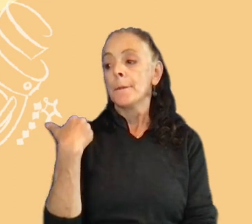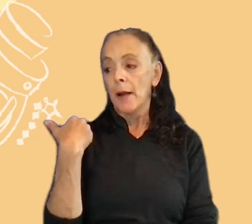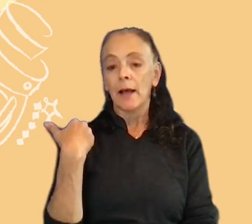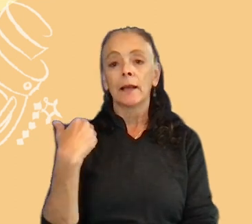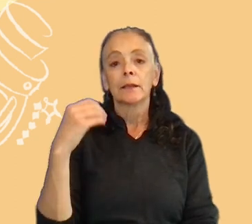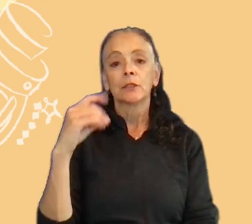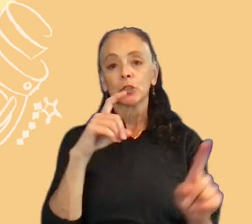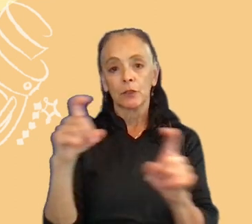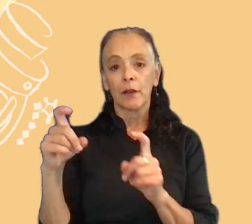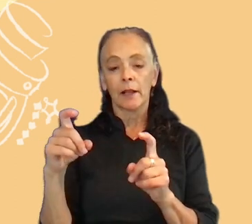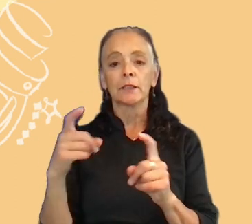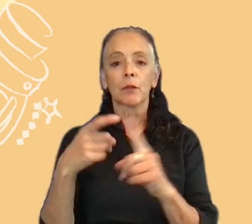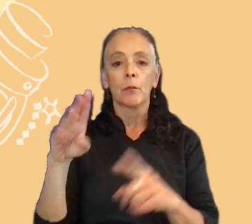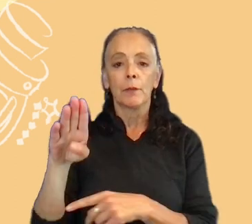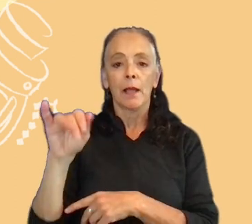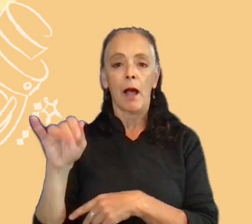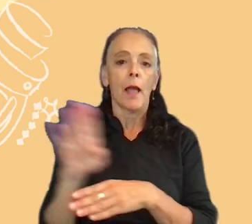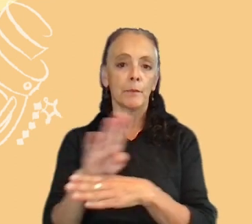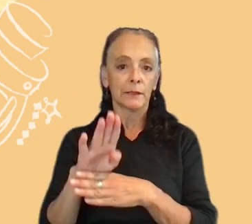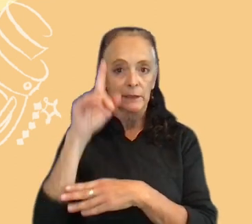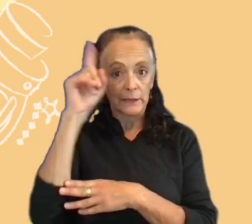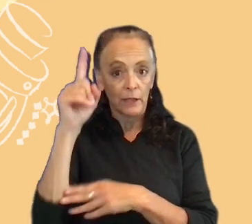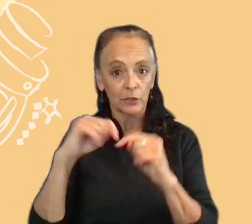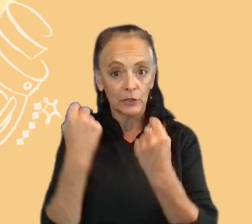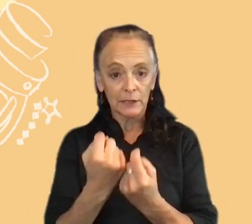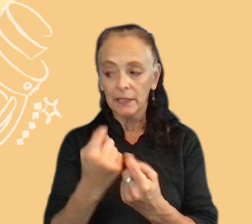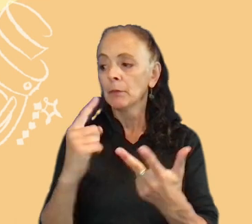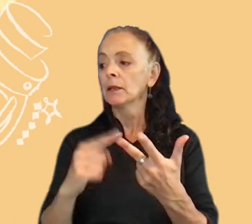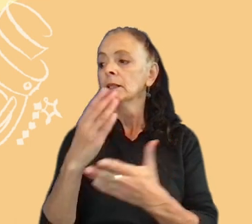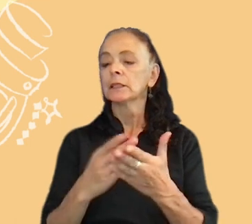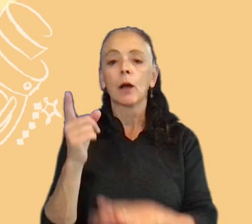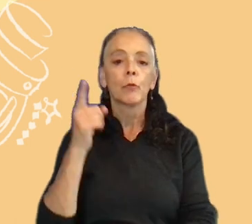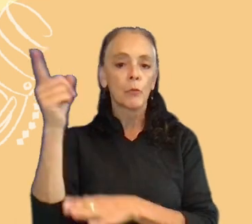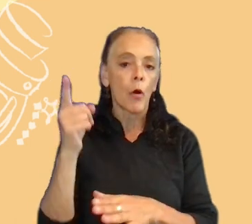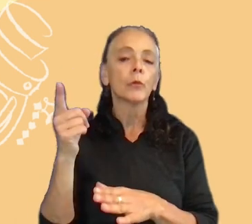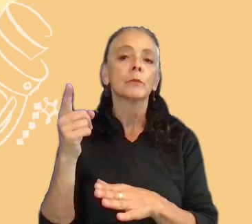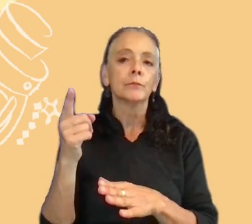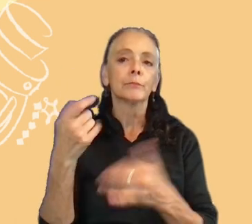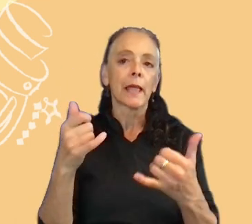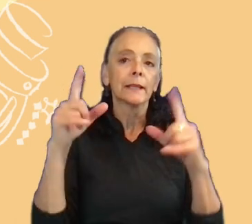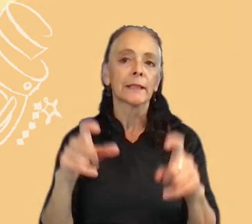intelligence team and some remote playtests using the playtest cloud service.